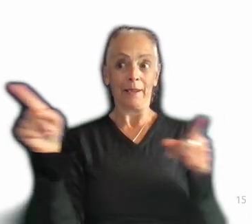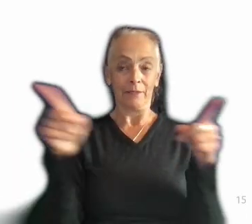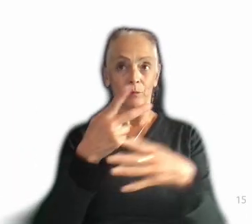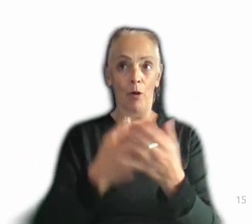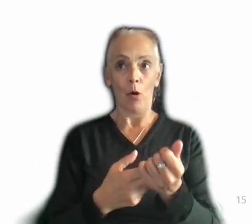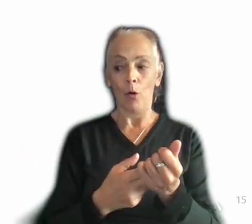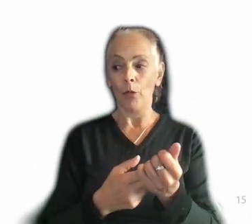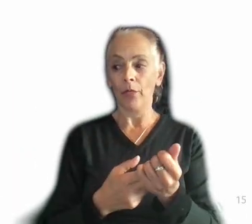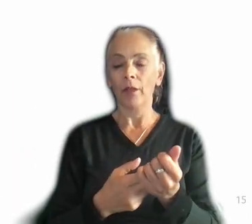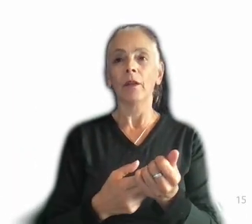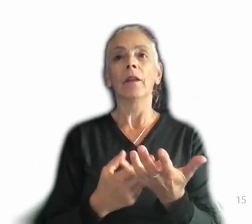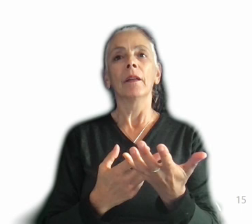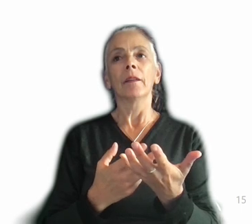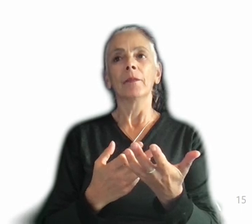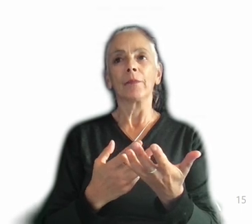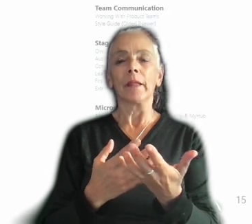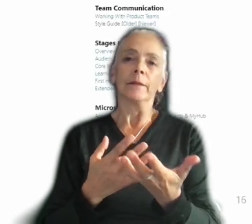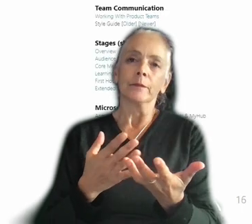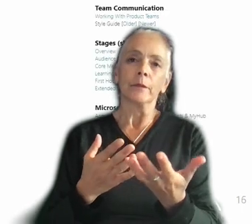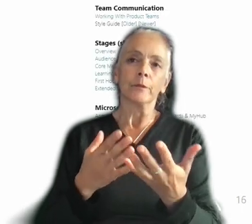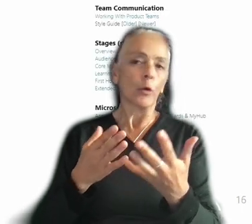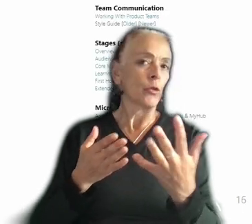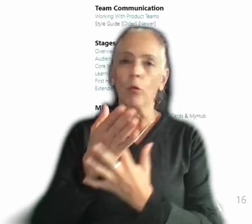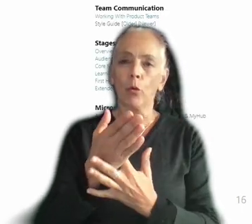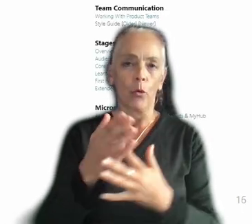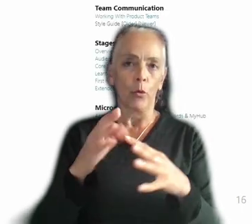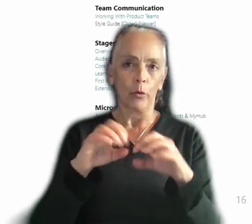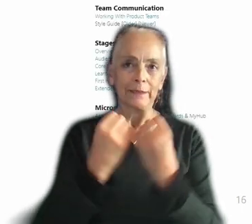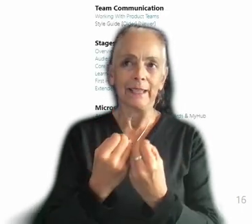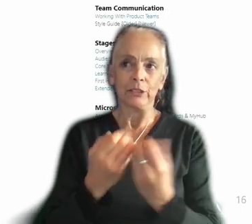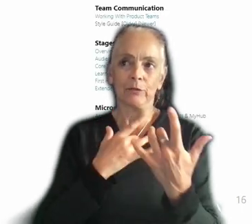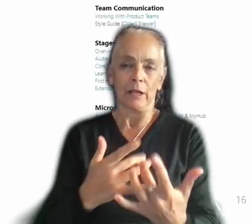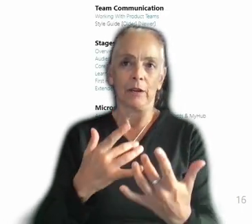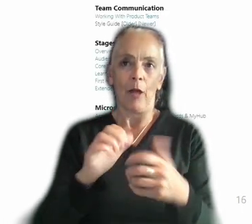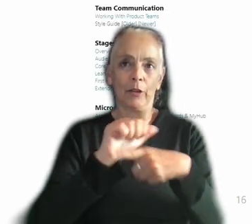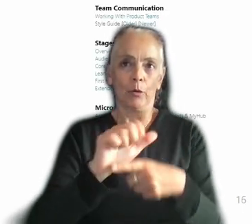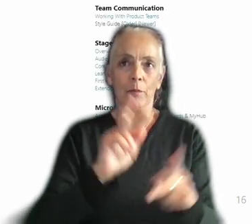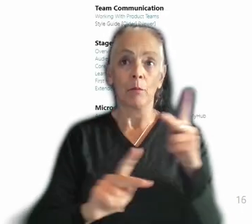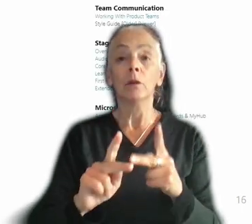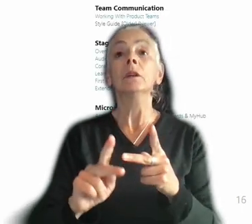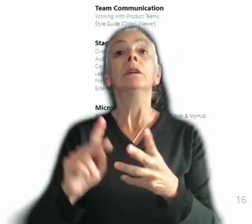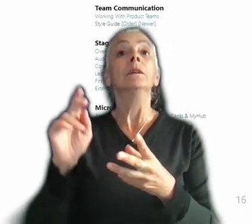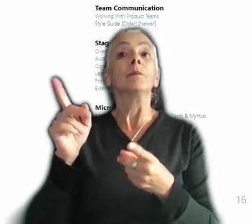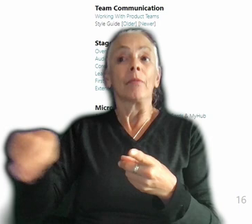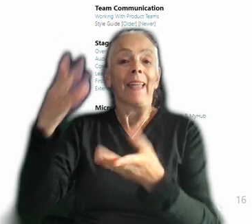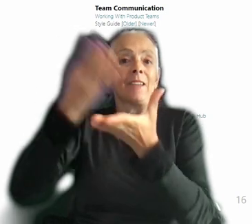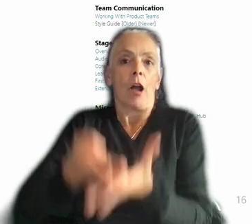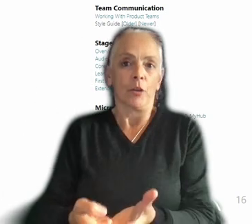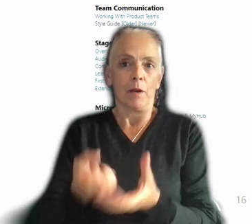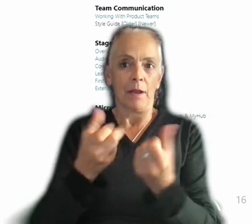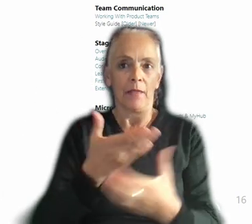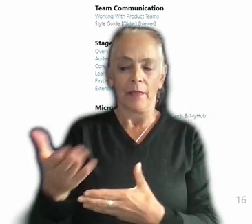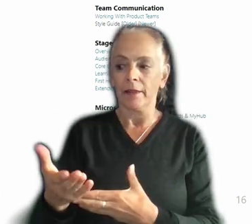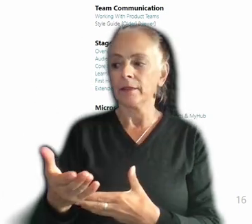organization tends to train people. So first off, the organization just documents a lot of stuff. This is our one-on-one page. This is what we would